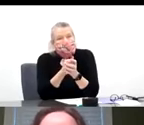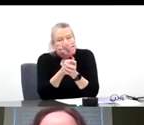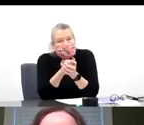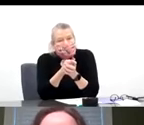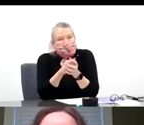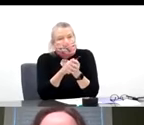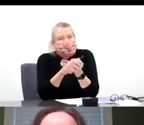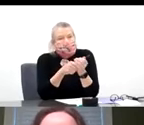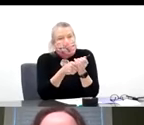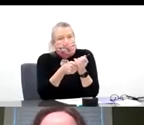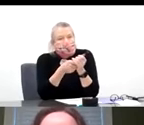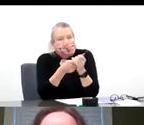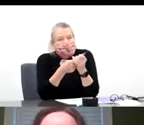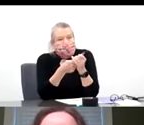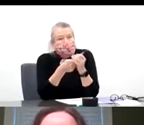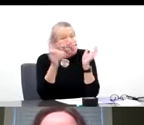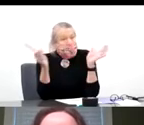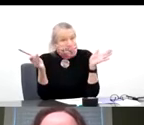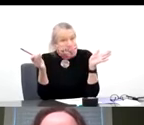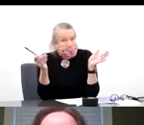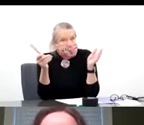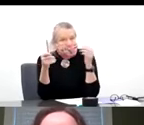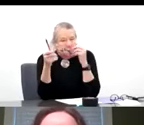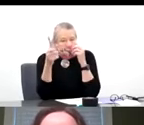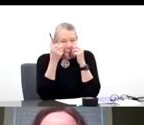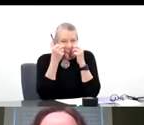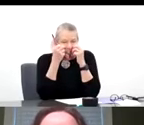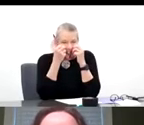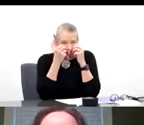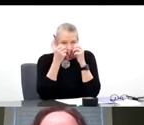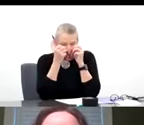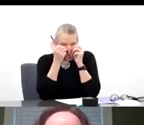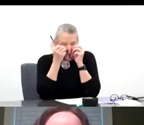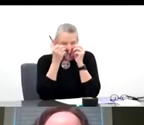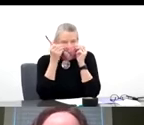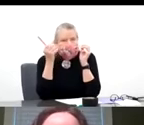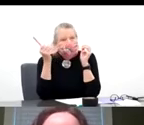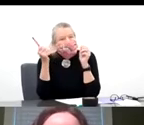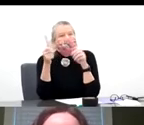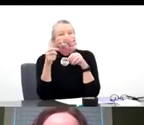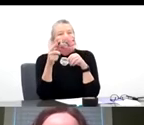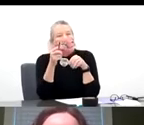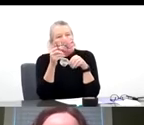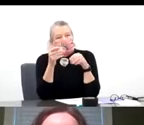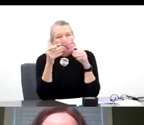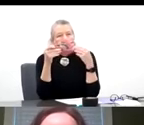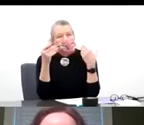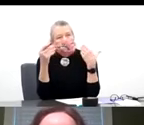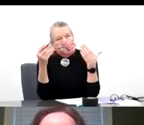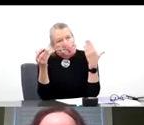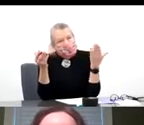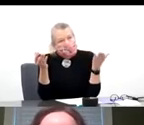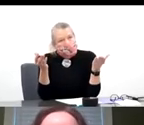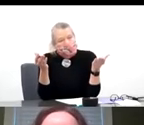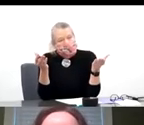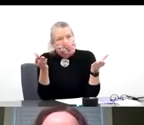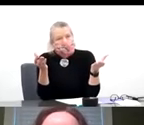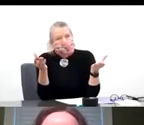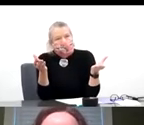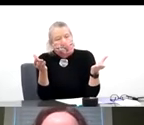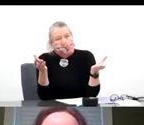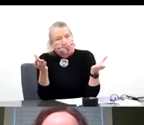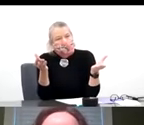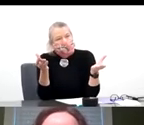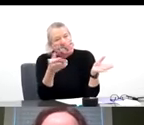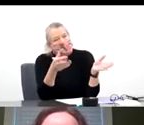then we are really delighted to have Dr. Marsh, my boss, as well as Secretary Crouch, to talk about the implications